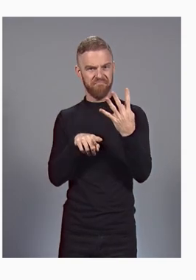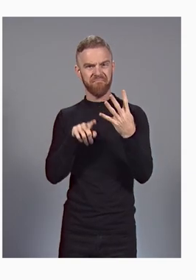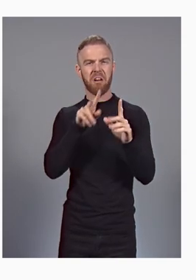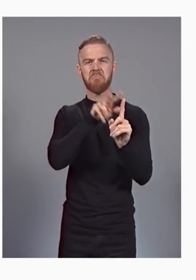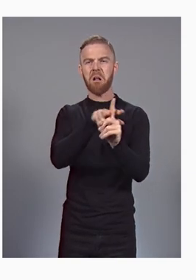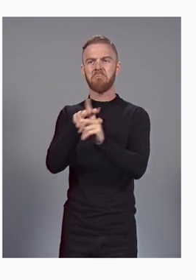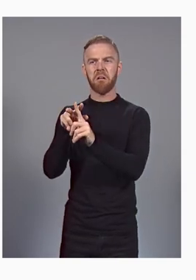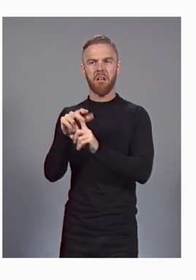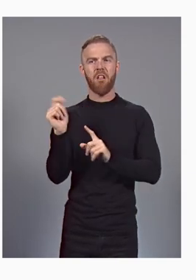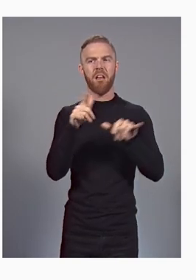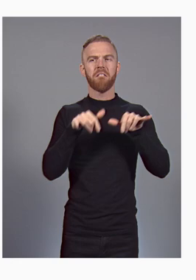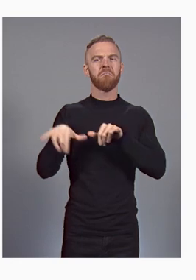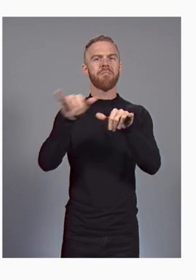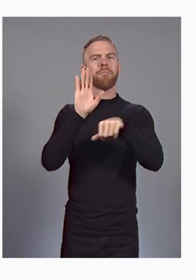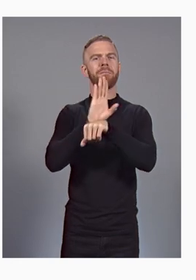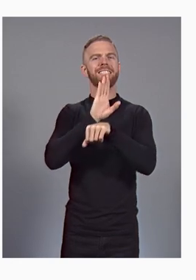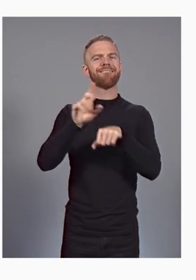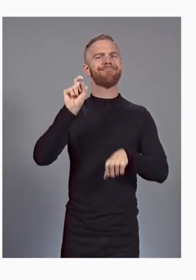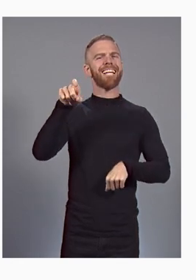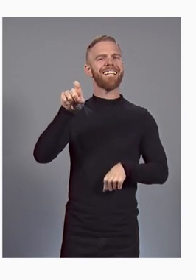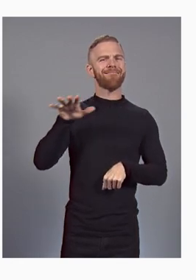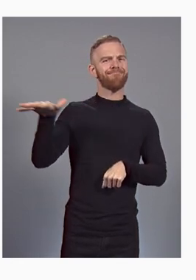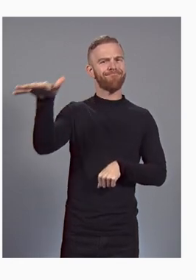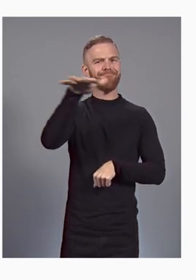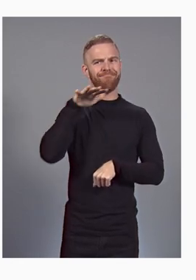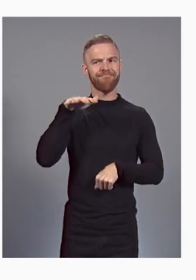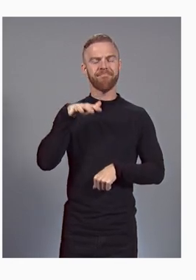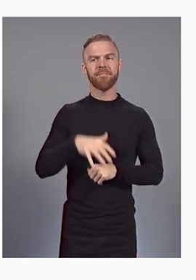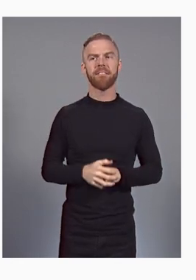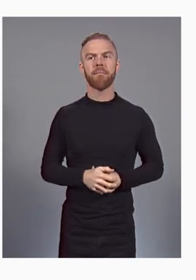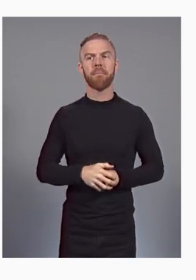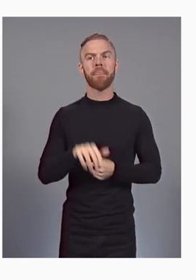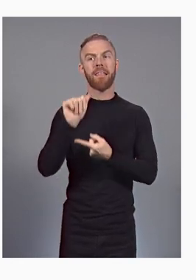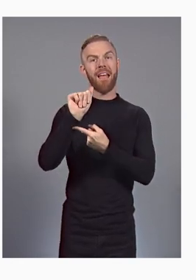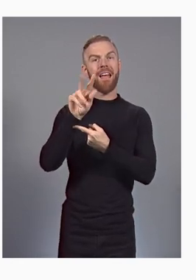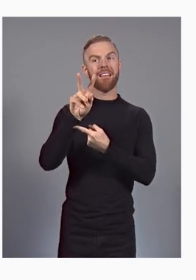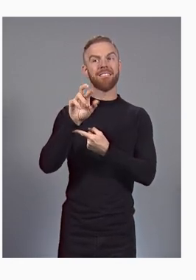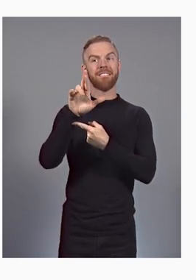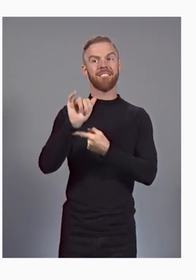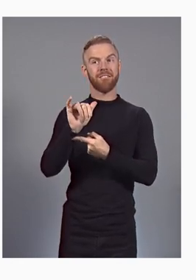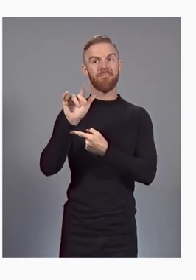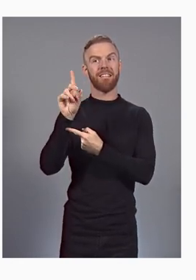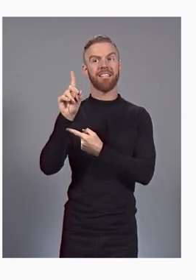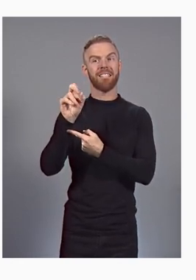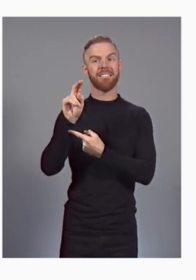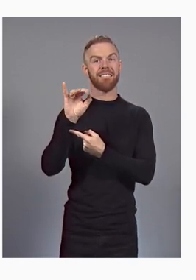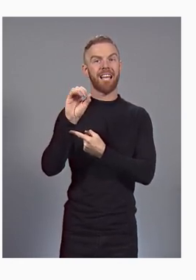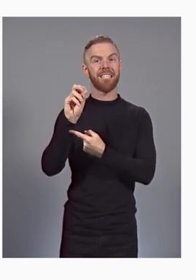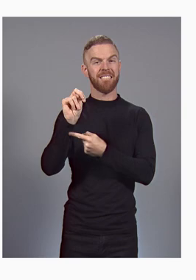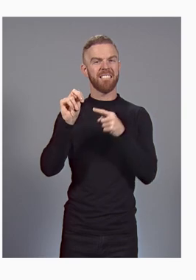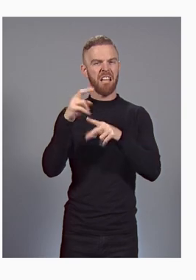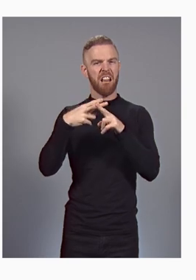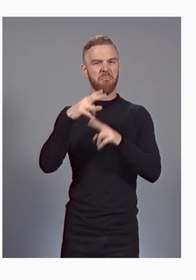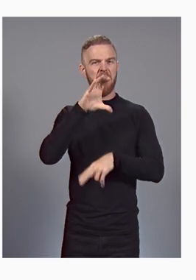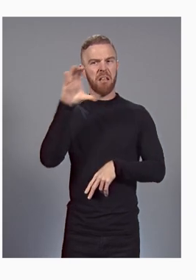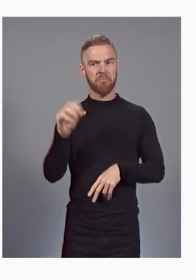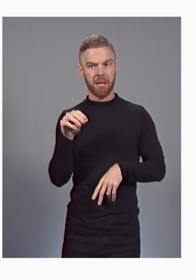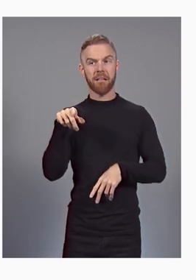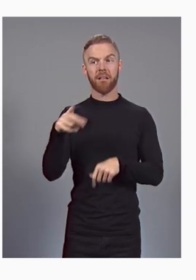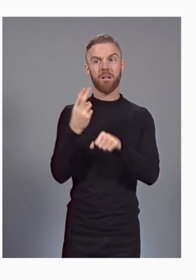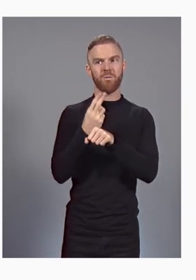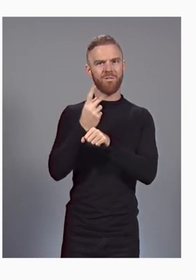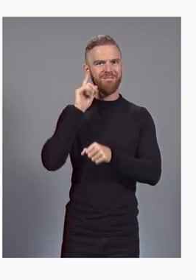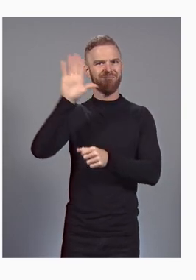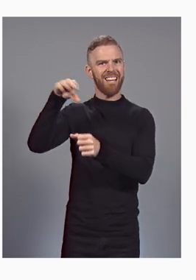Fortune 500 company Avery Dennison is using Translation Hub to translate internal communications and